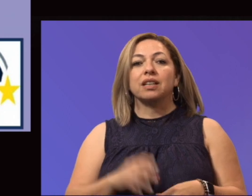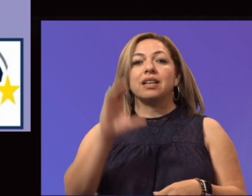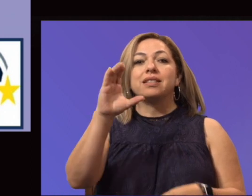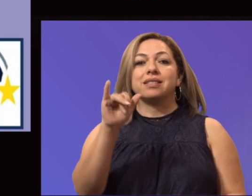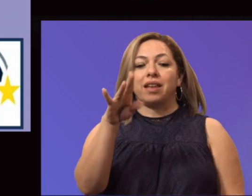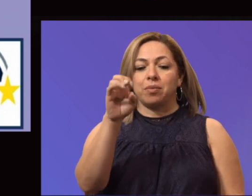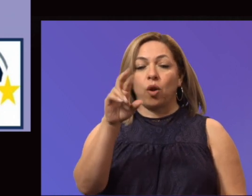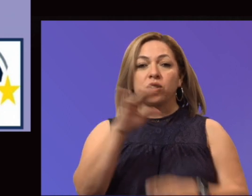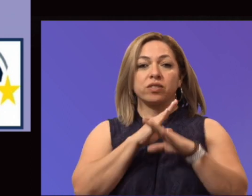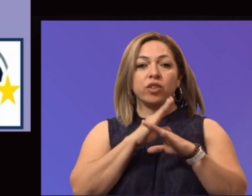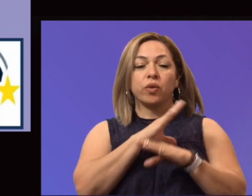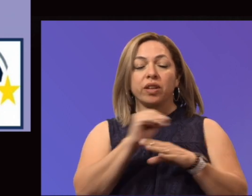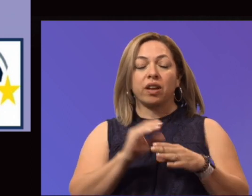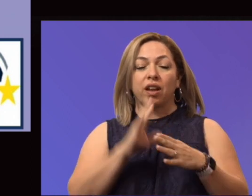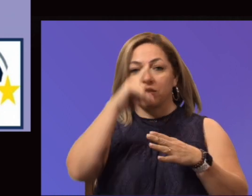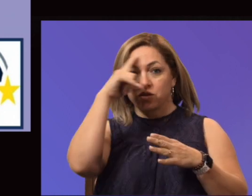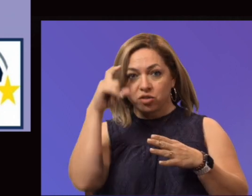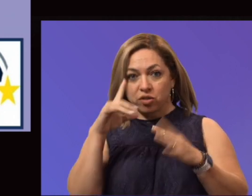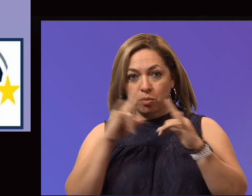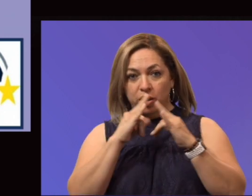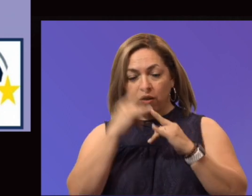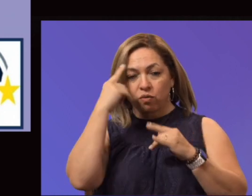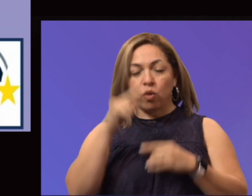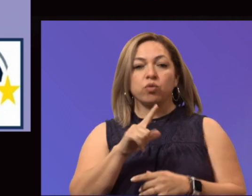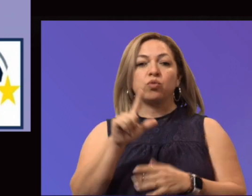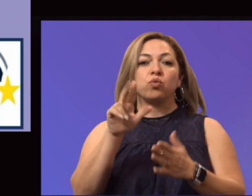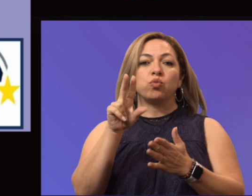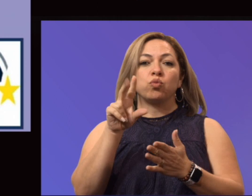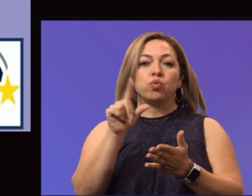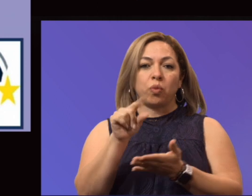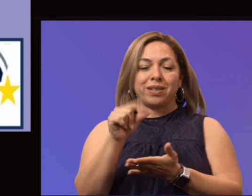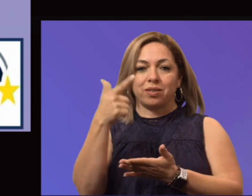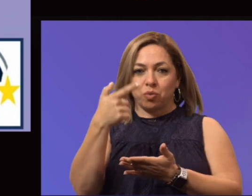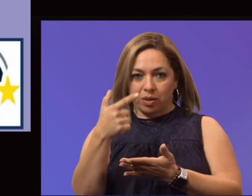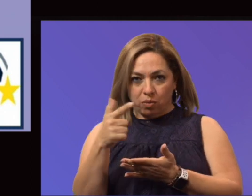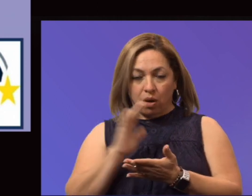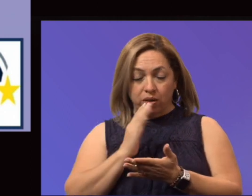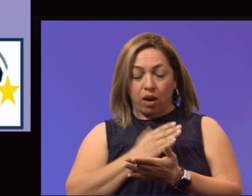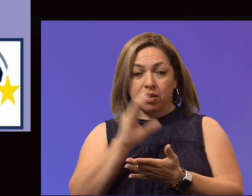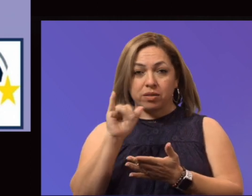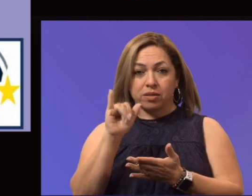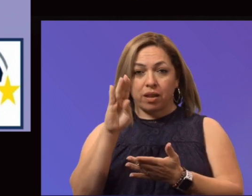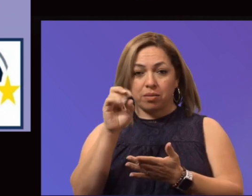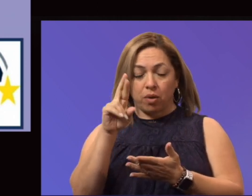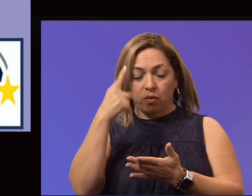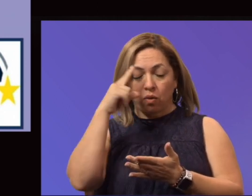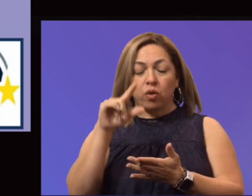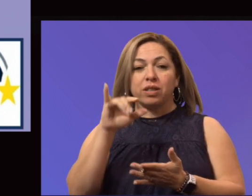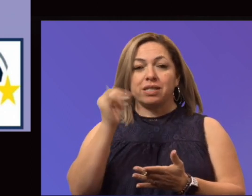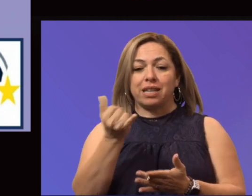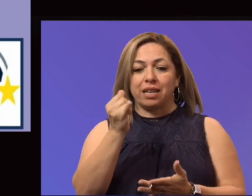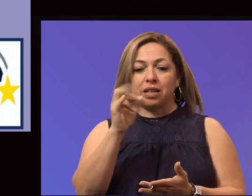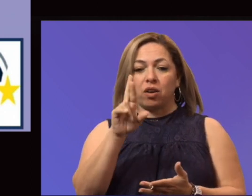and our summer camp for 2021. This is outstanding. Our cybersecurity camp for our JROTC cadets from